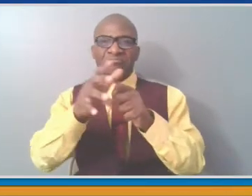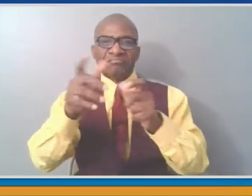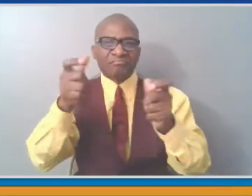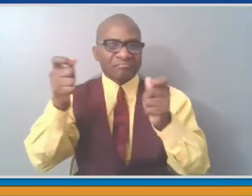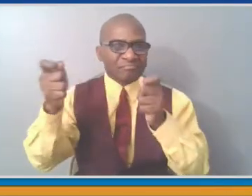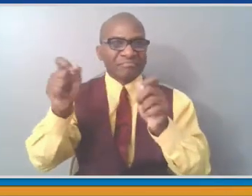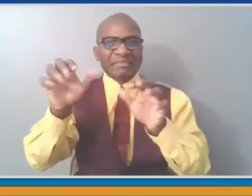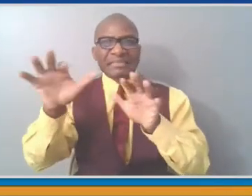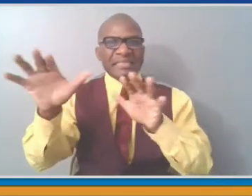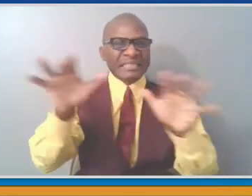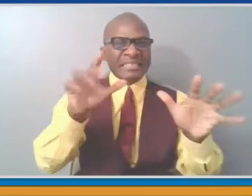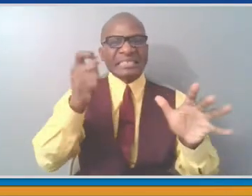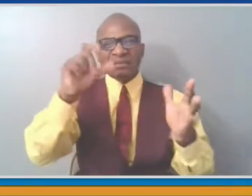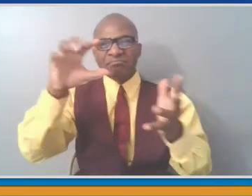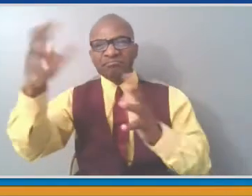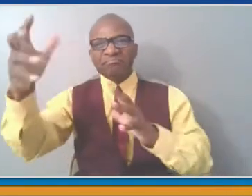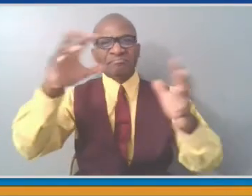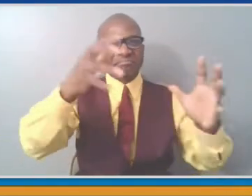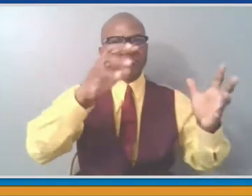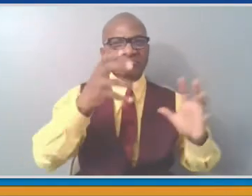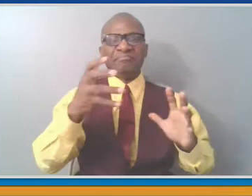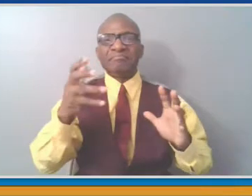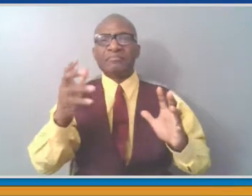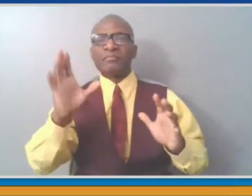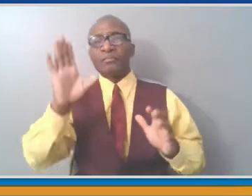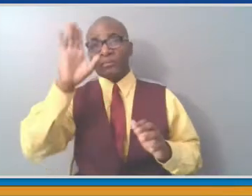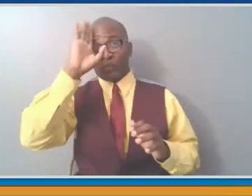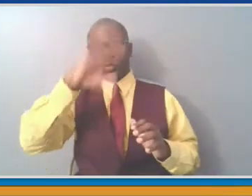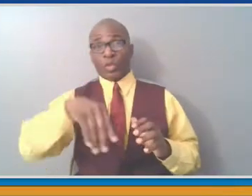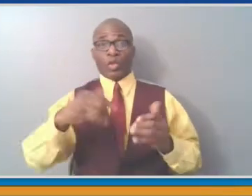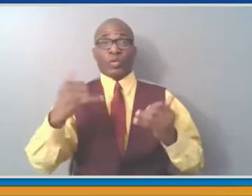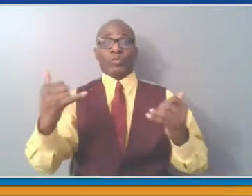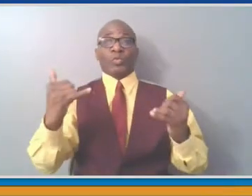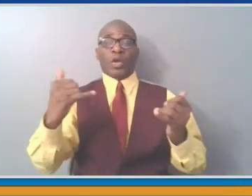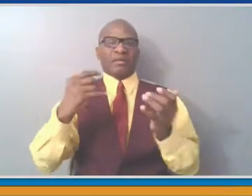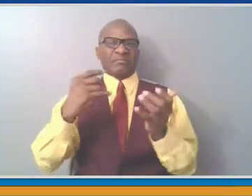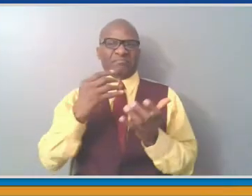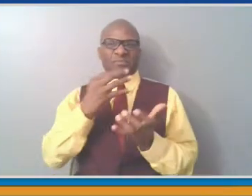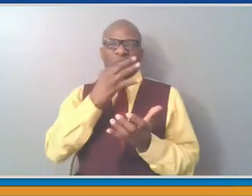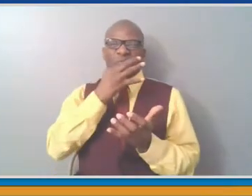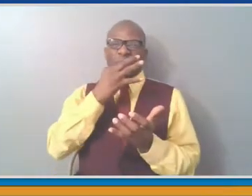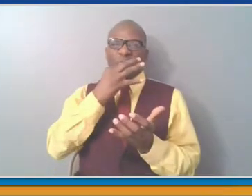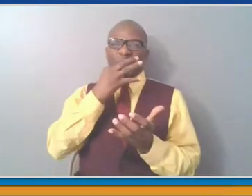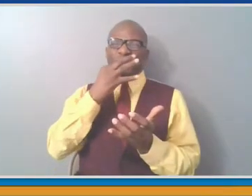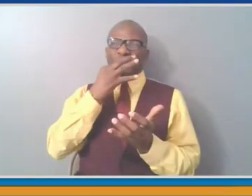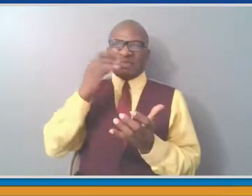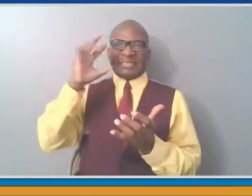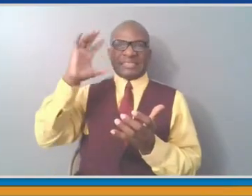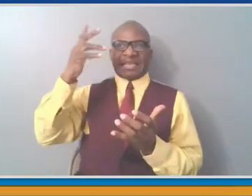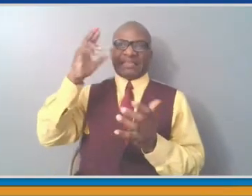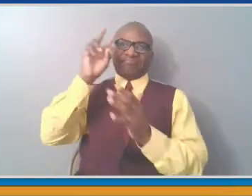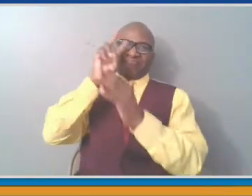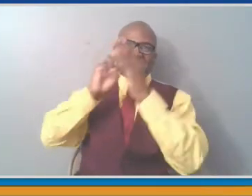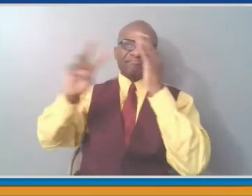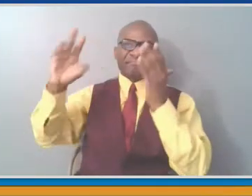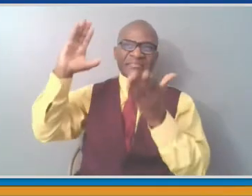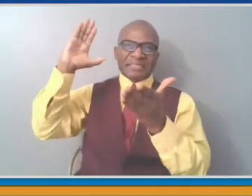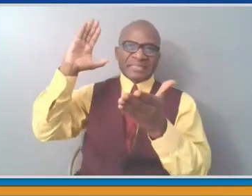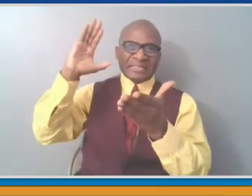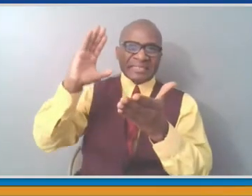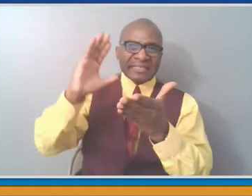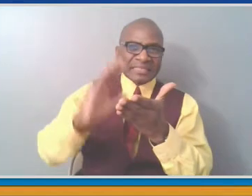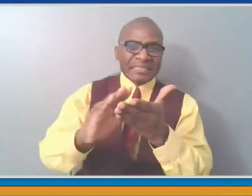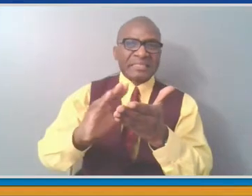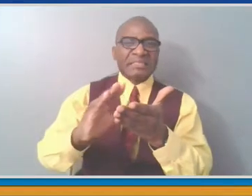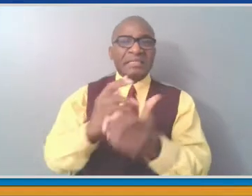to move to a period where the infections drop dramatically as our vaccinations increase. We're going to have Mayor Noam Bramson on in a few minutes. We'll also